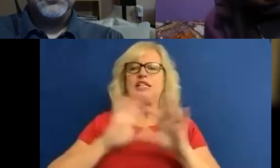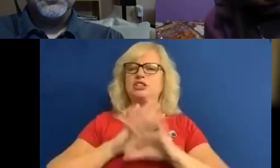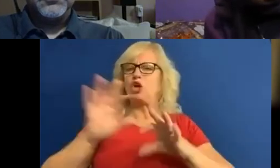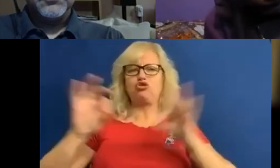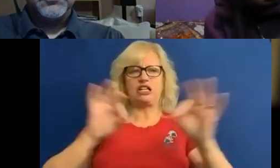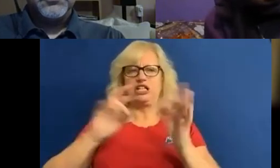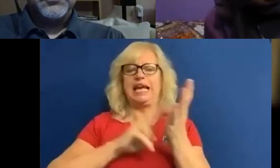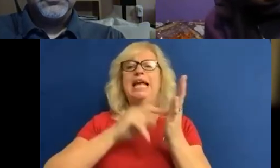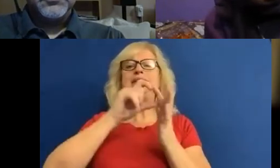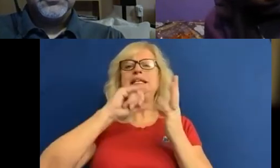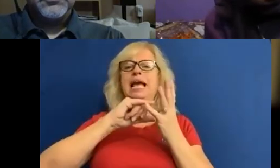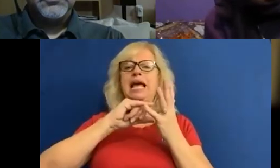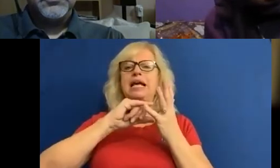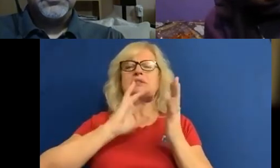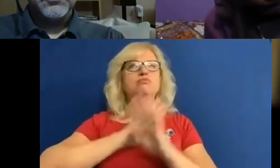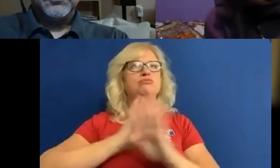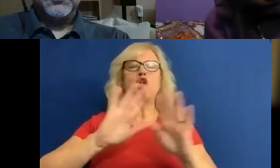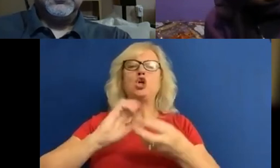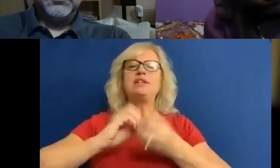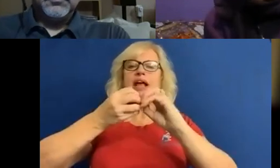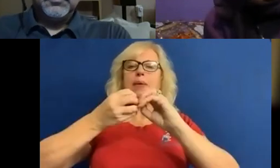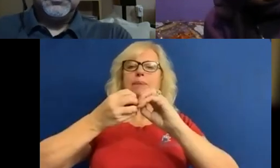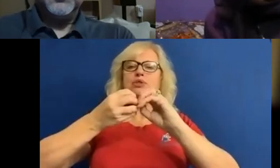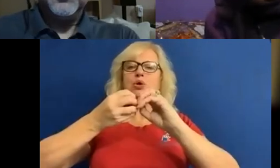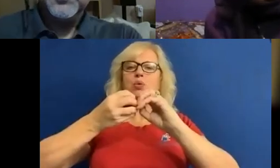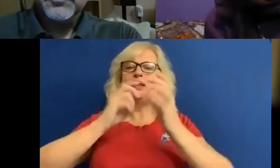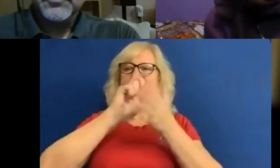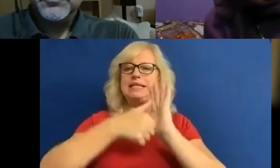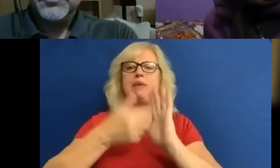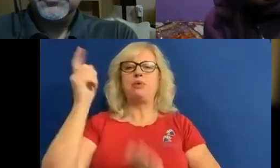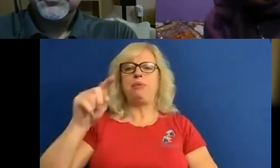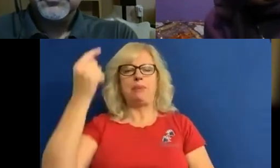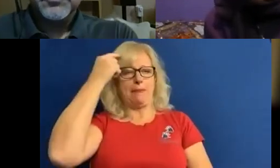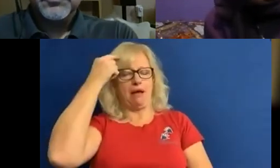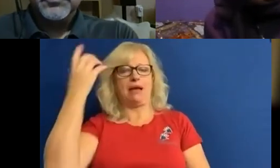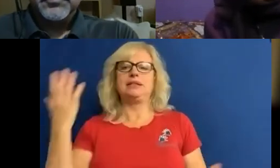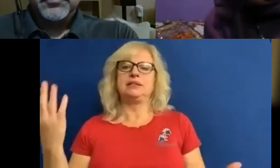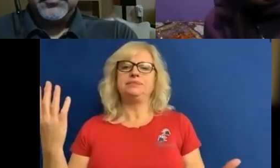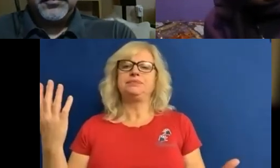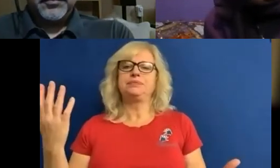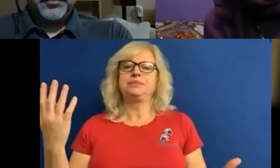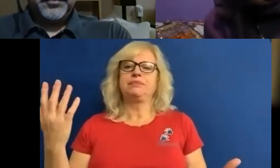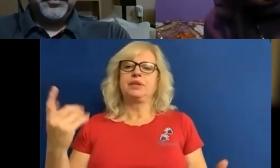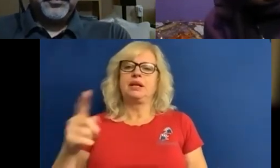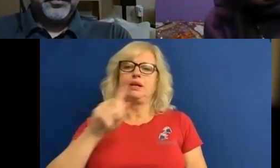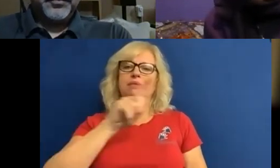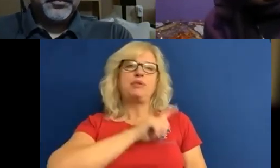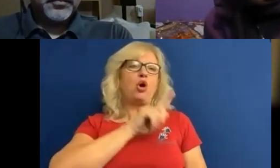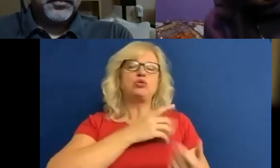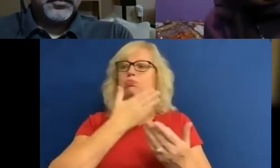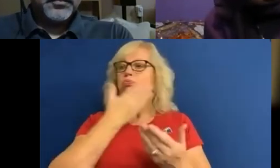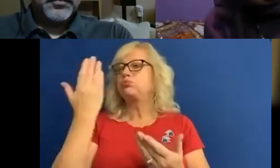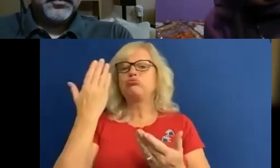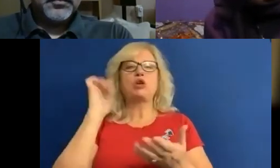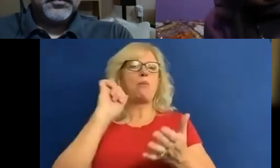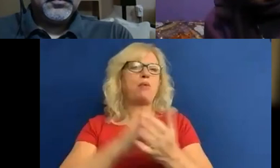developed with was not developed with disabled people or our organizations due to this lack of proper consultation. It